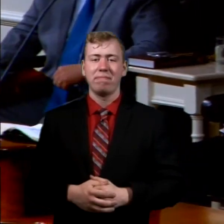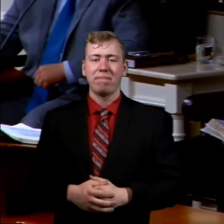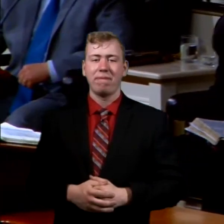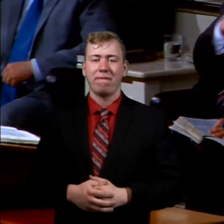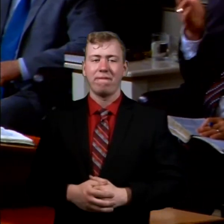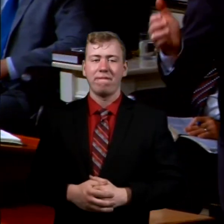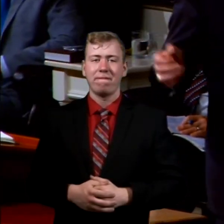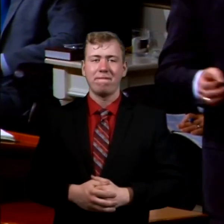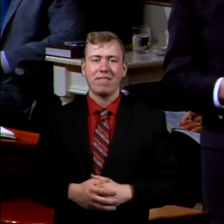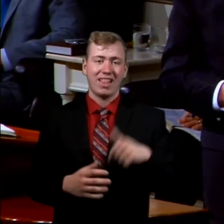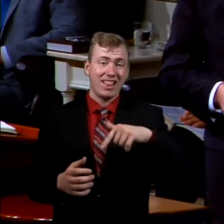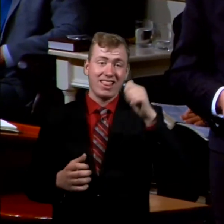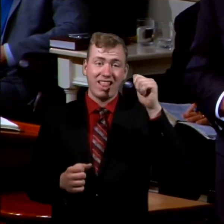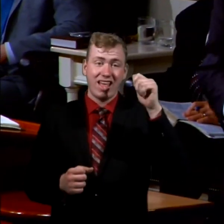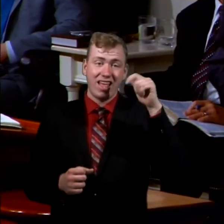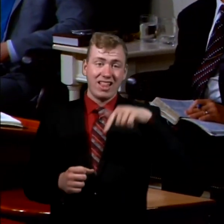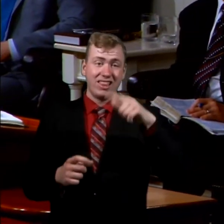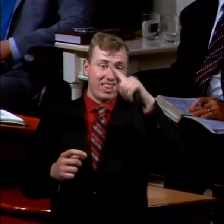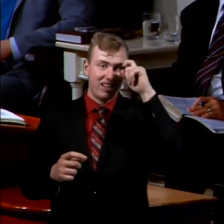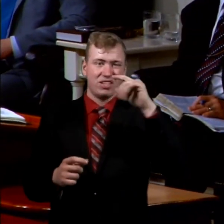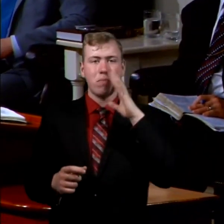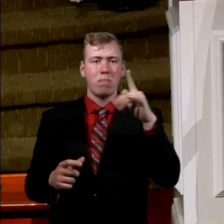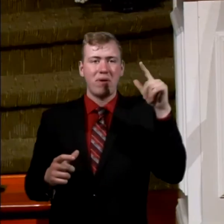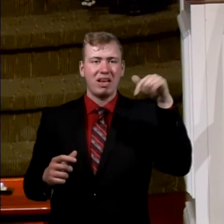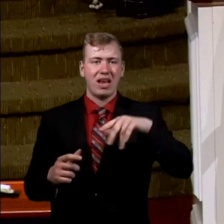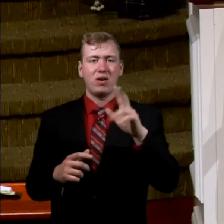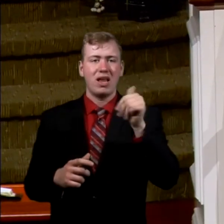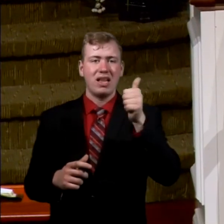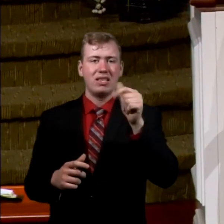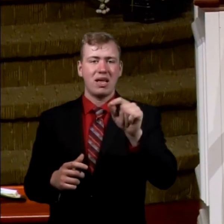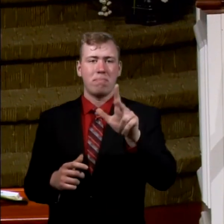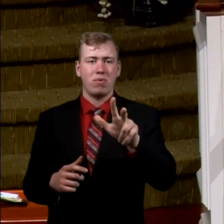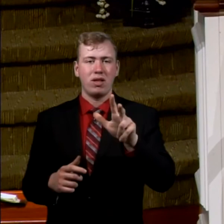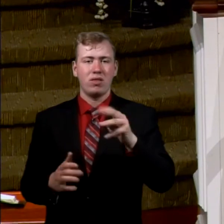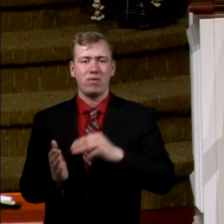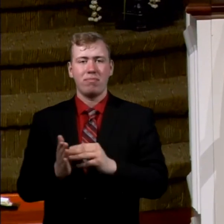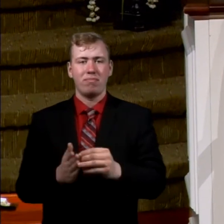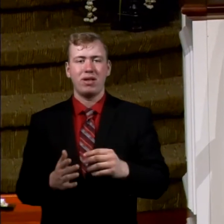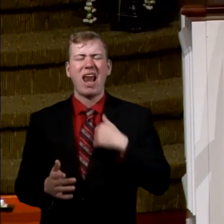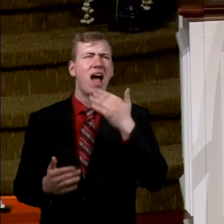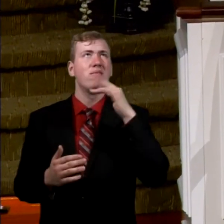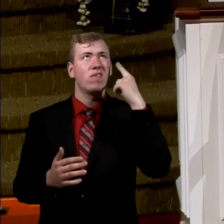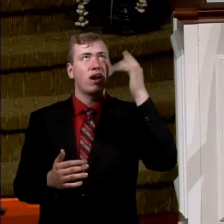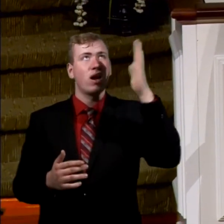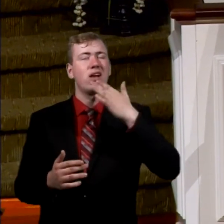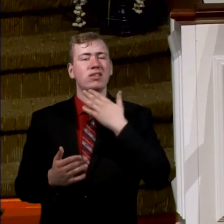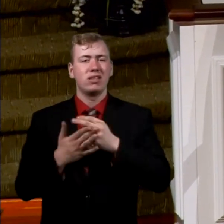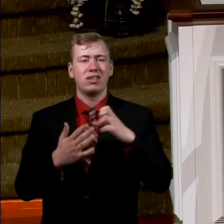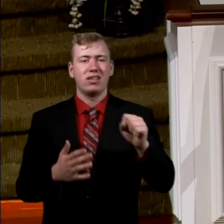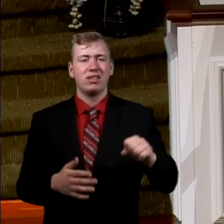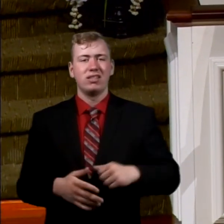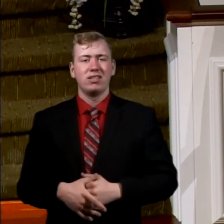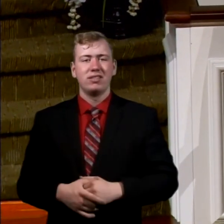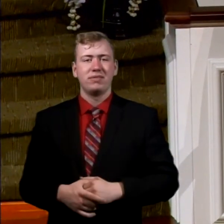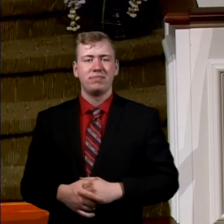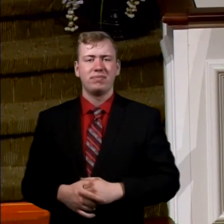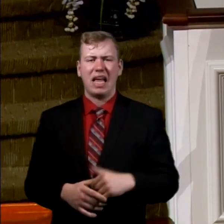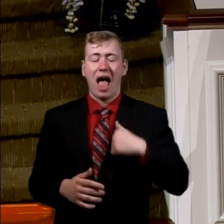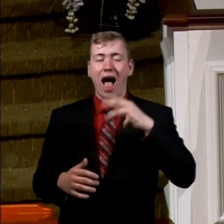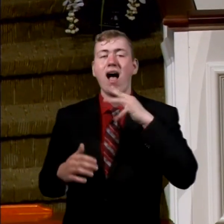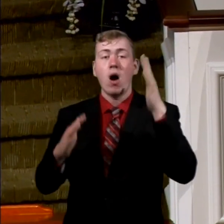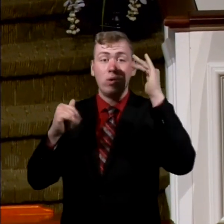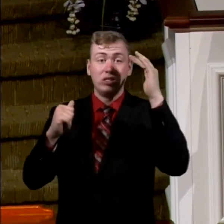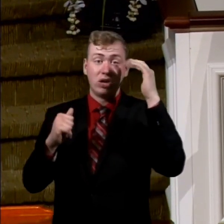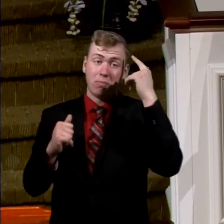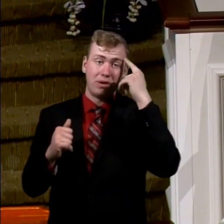This summer, it'll be down to 10-3, I think, and I'm thankful for God's goodness. But I was hoping for lap band